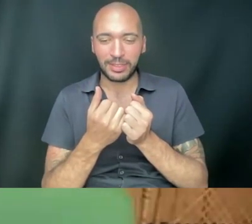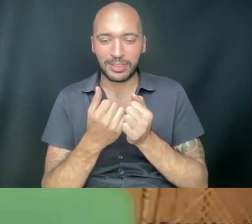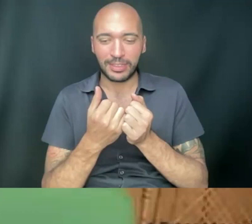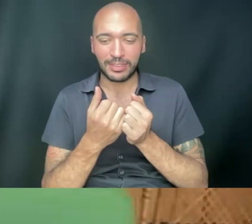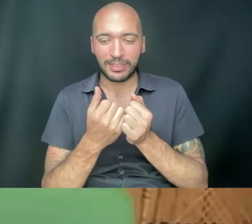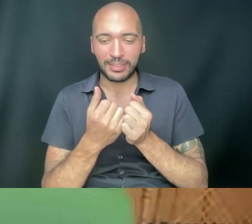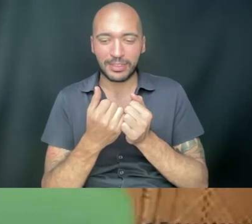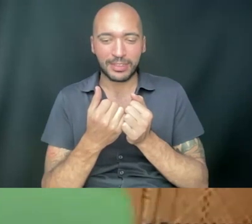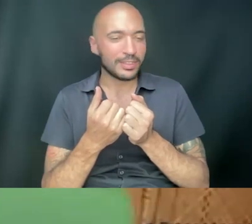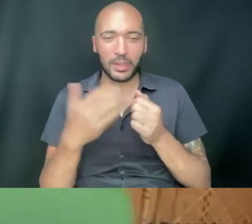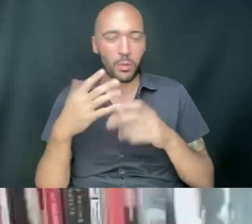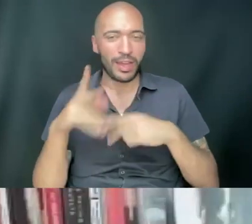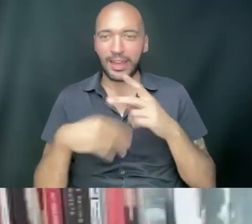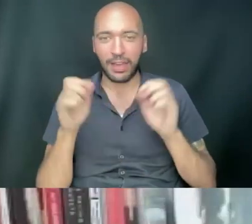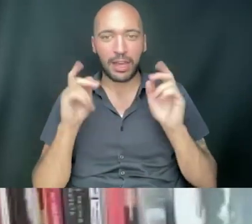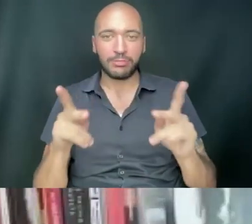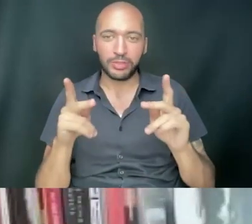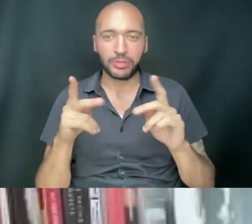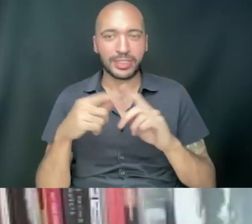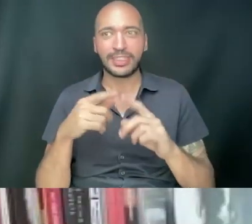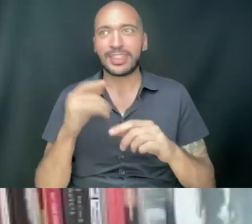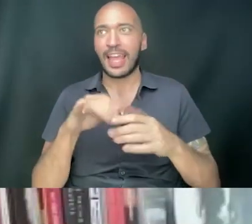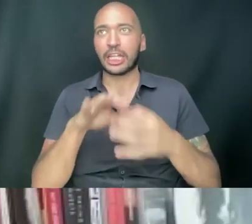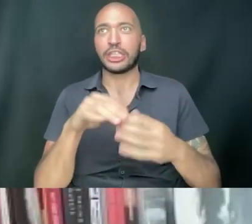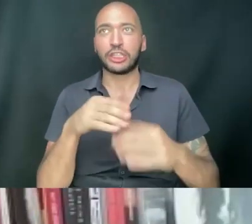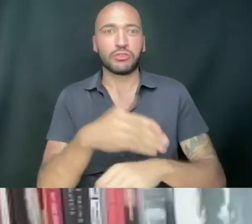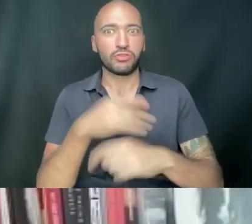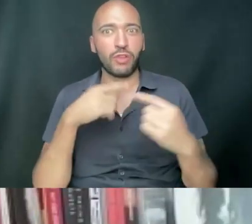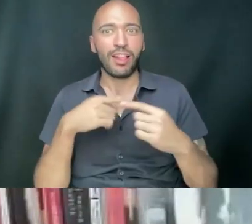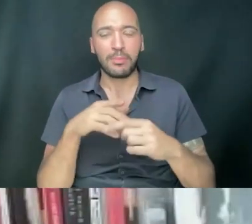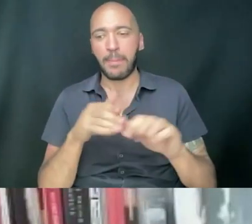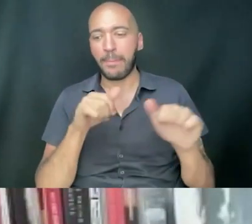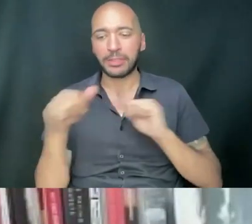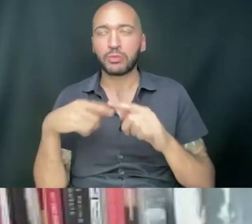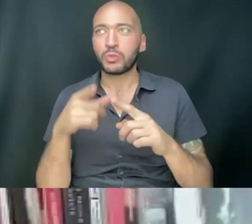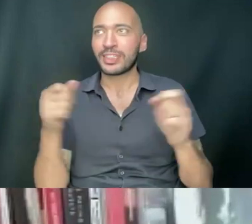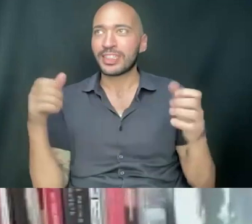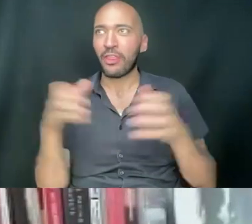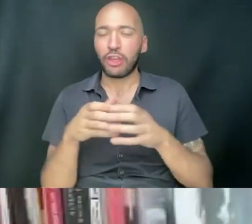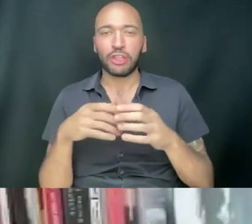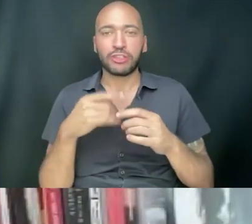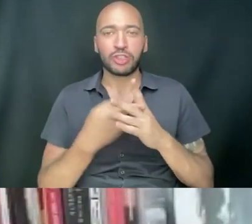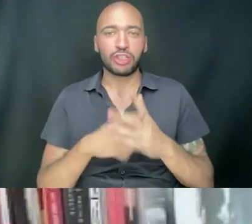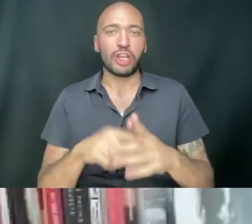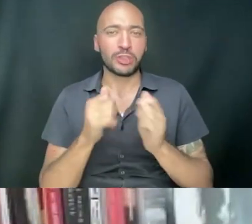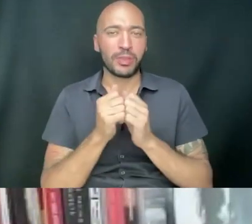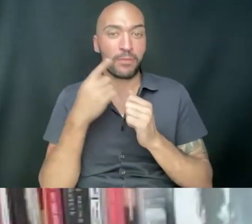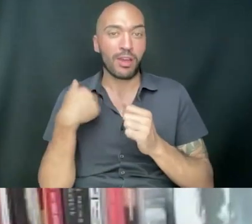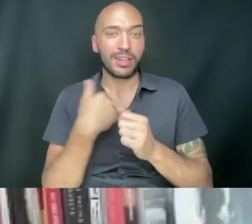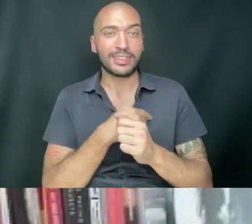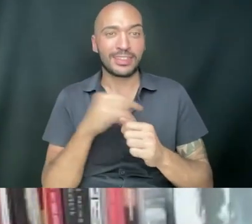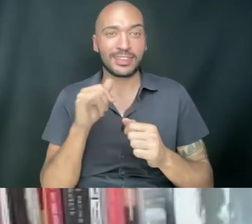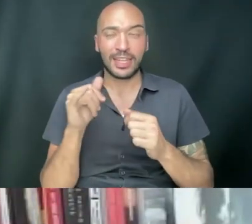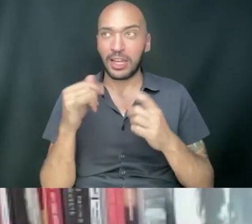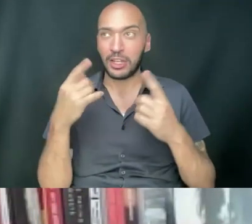opportunities to engage in struggle become possible when you just get together. Right? It starts with, for us, like a